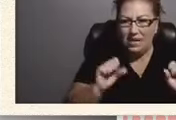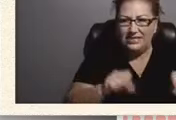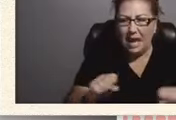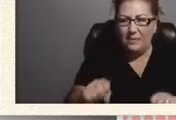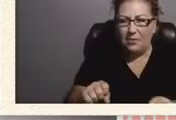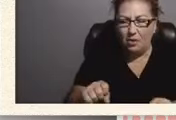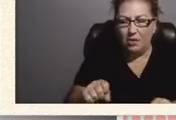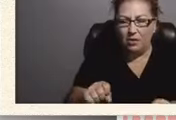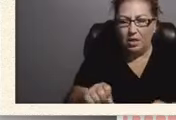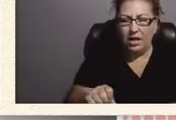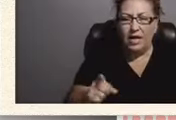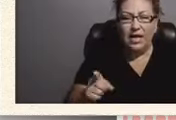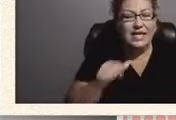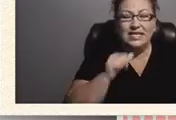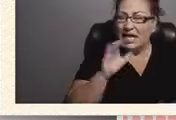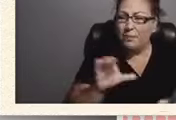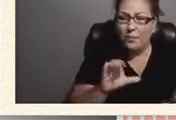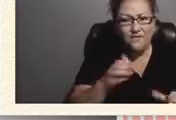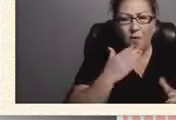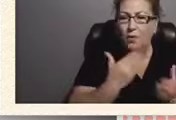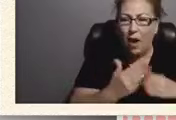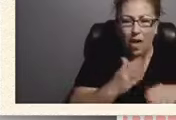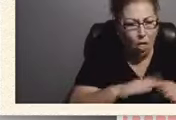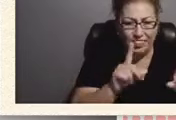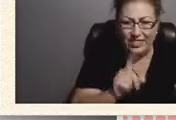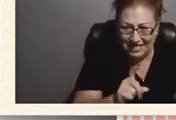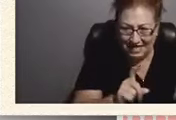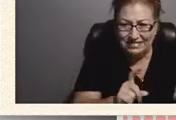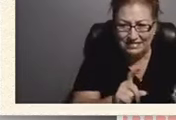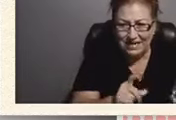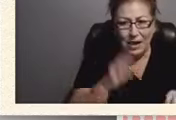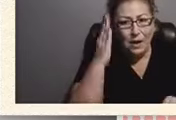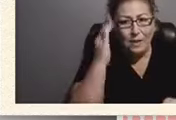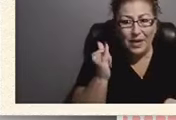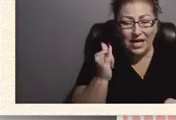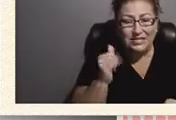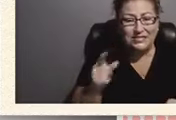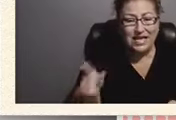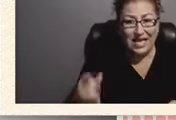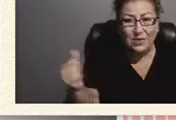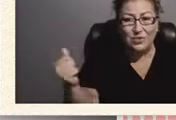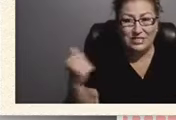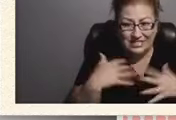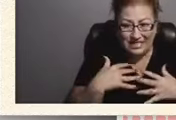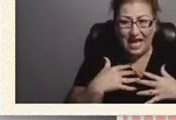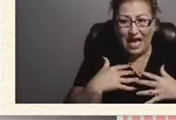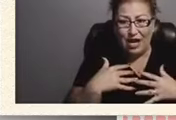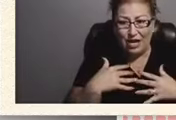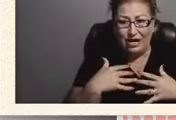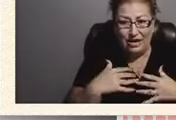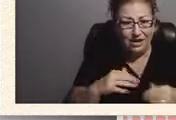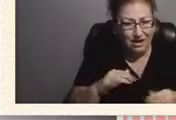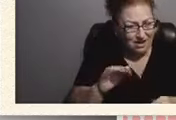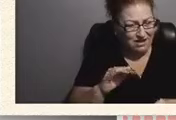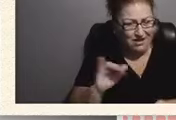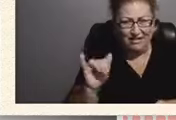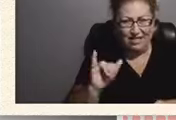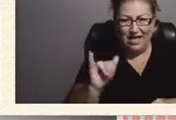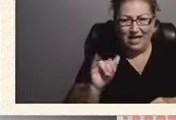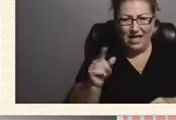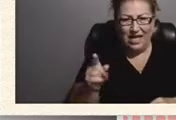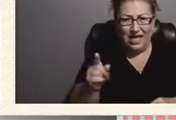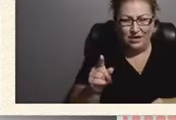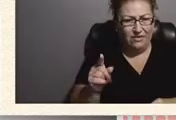didn't perform well on the test because he was like experimental. He was intimidated. He